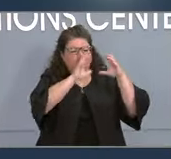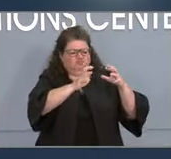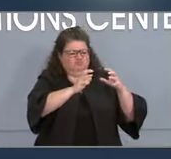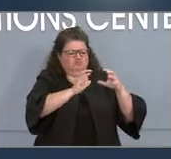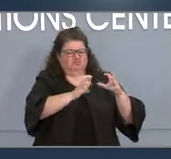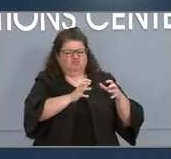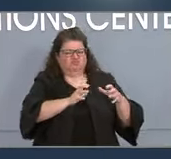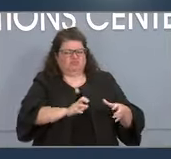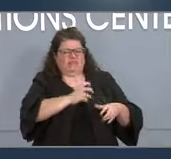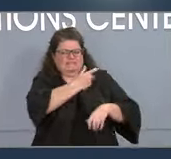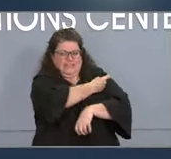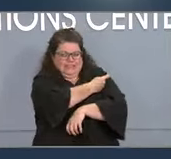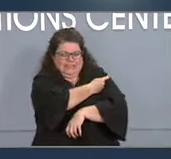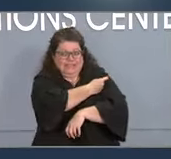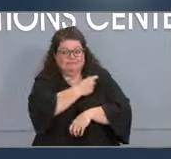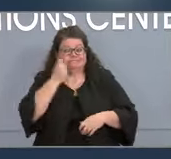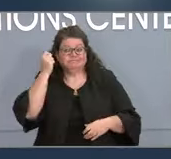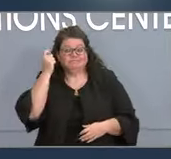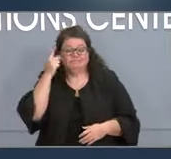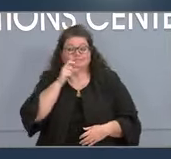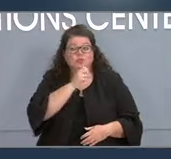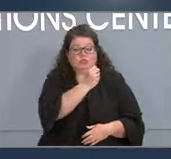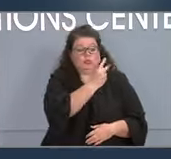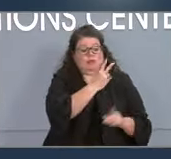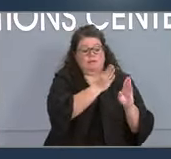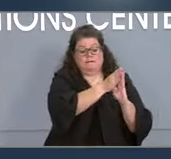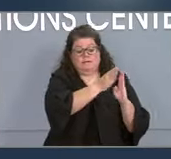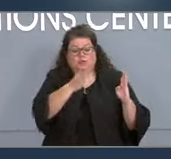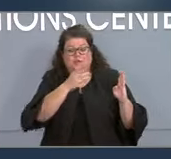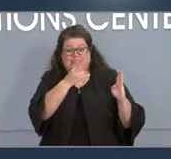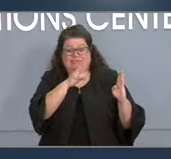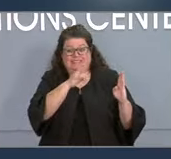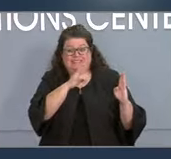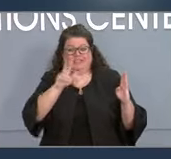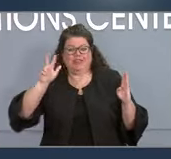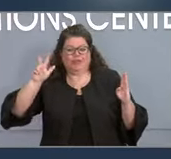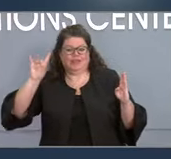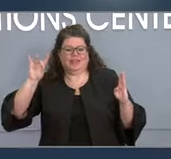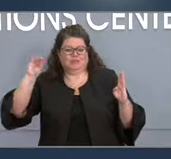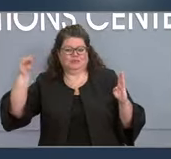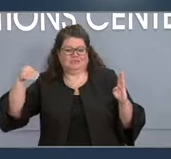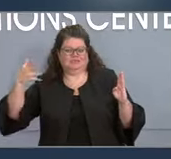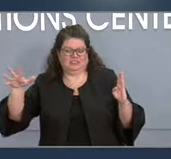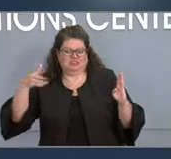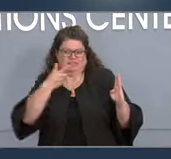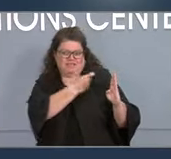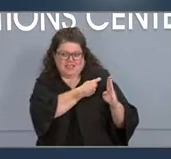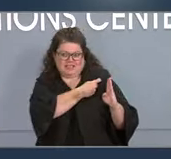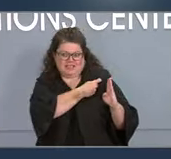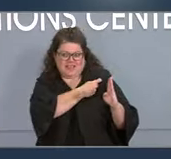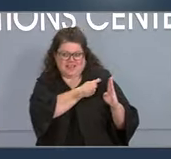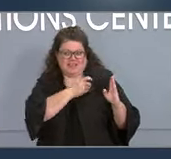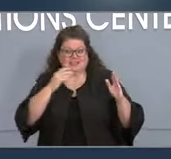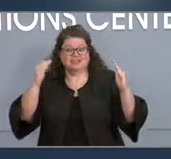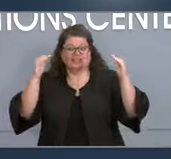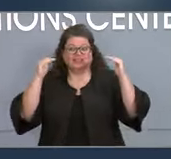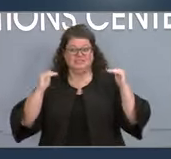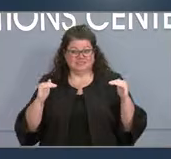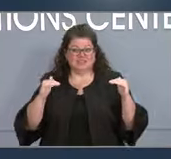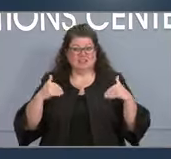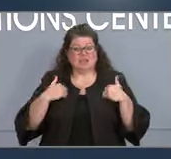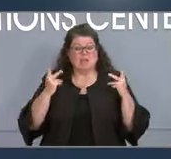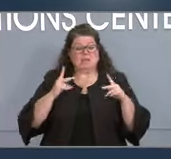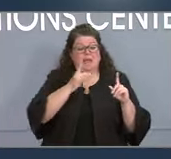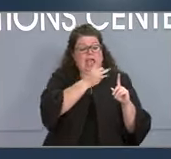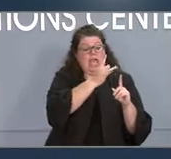see that only 38% of children ages 12 to 17 are fully vaccinated and only 42% of young